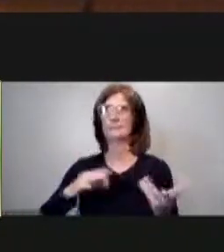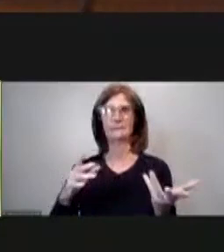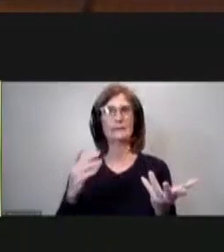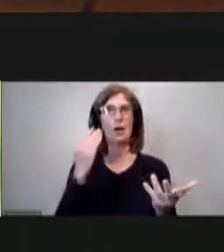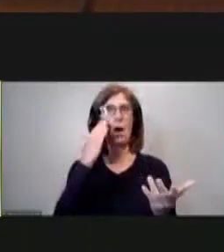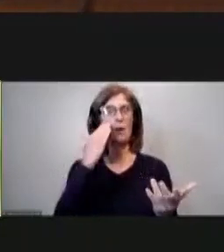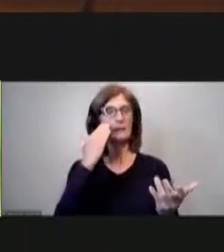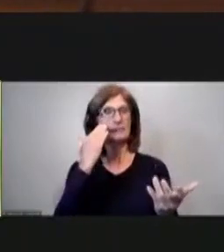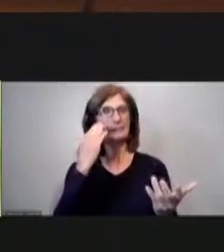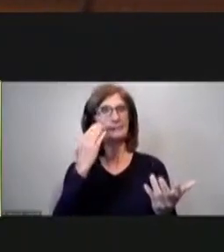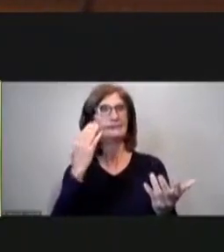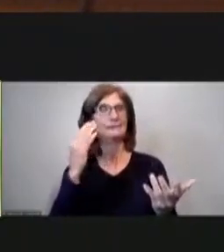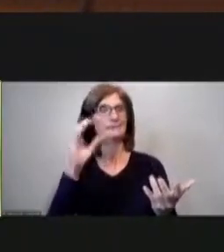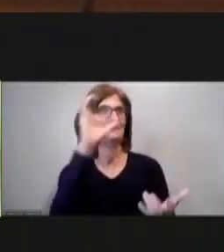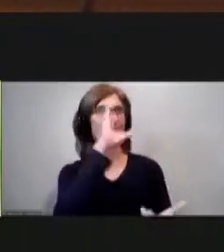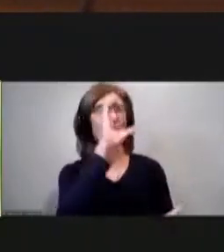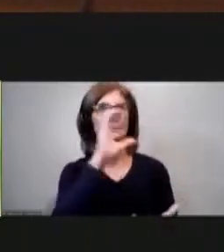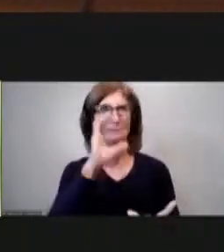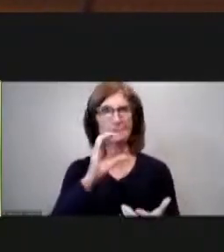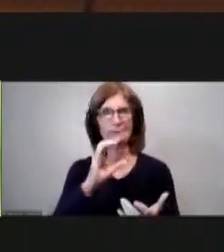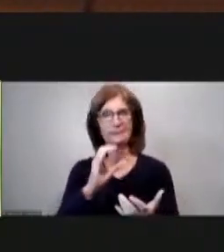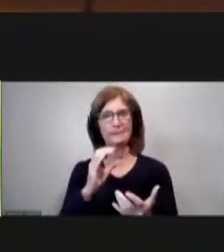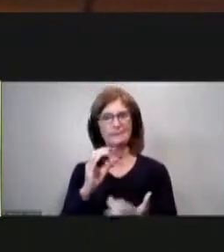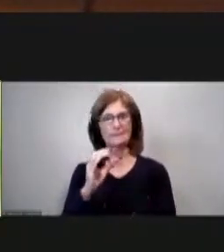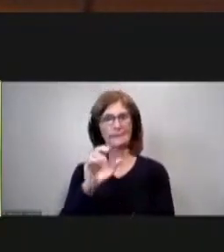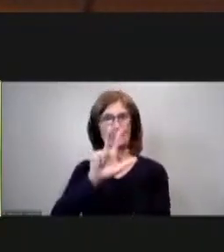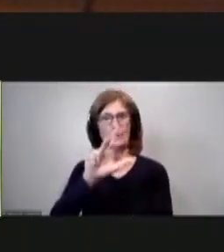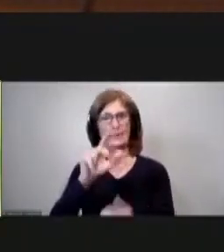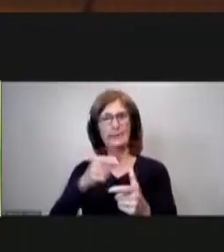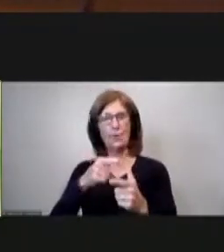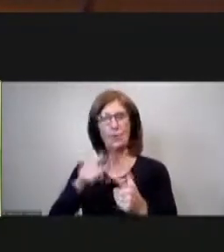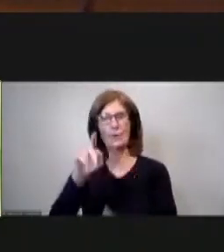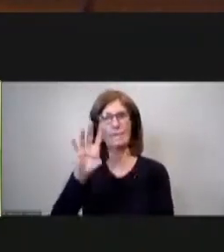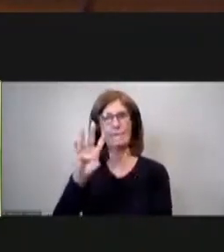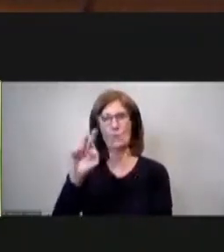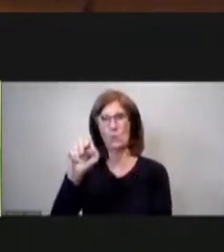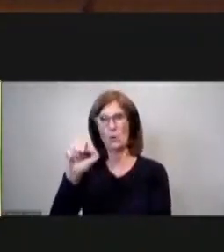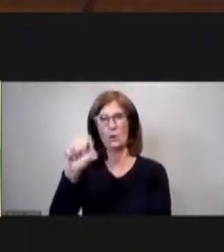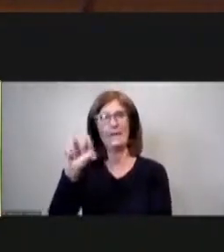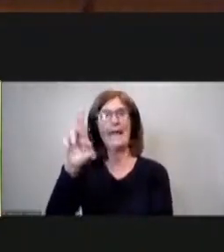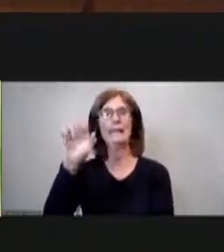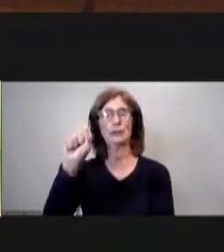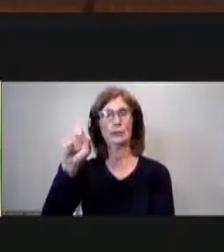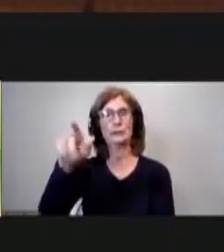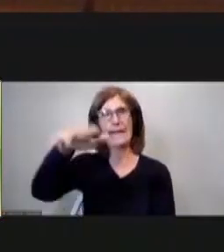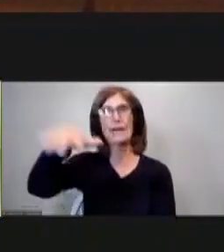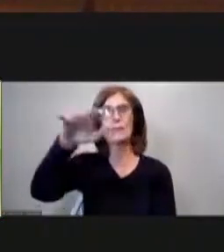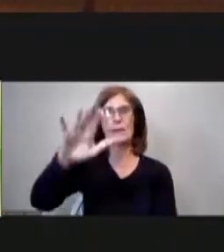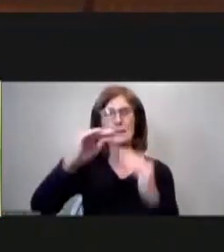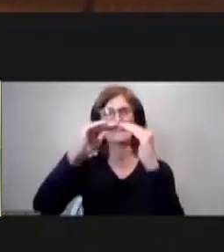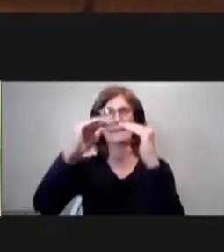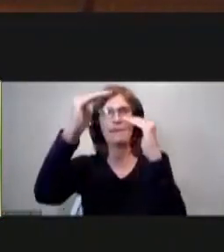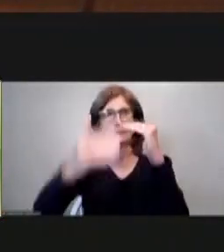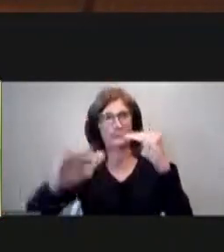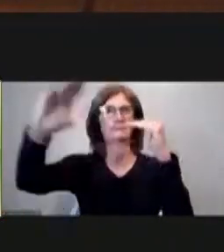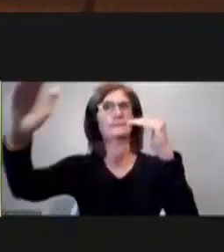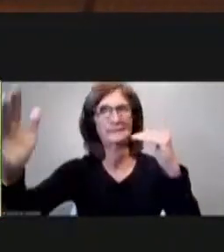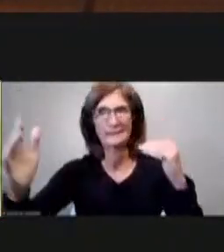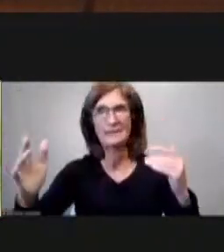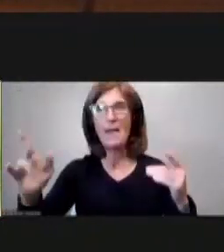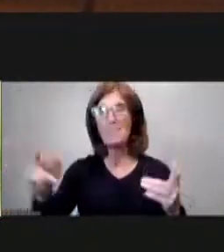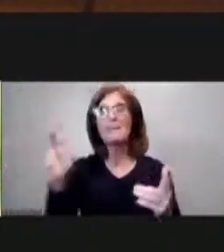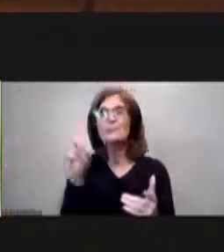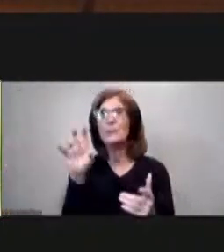see if it's defined a three or four acre level site which is i think we've done a little